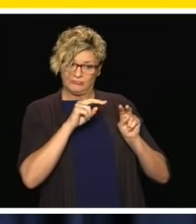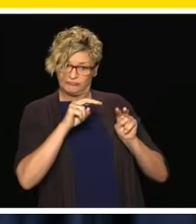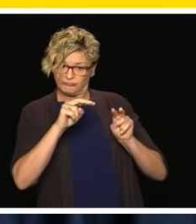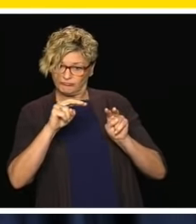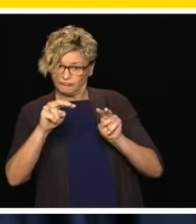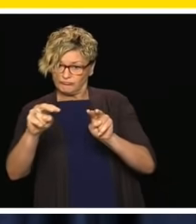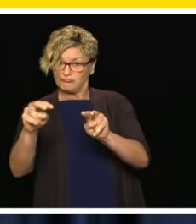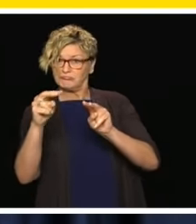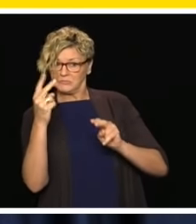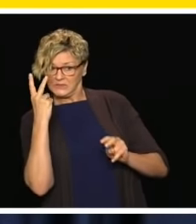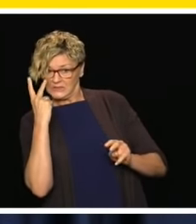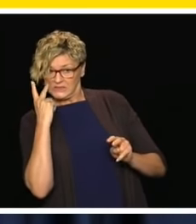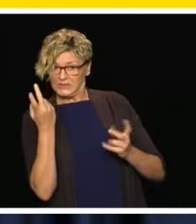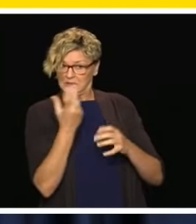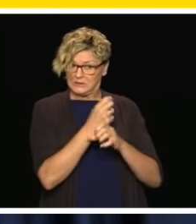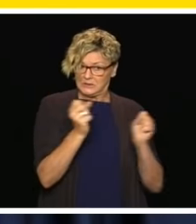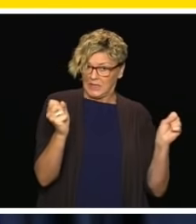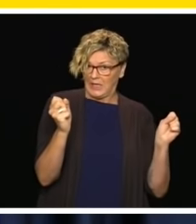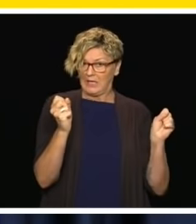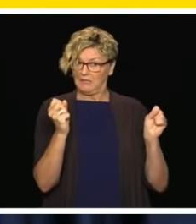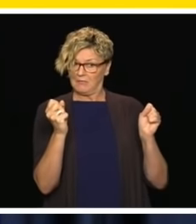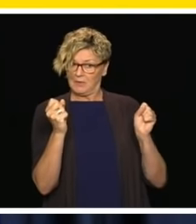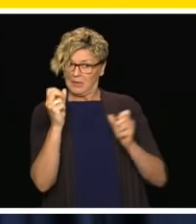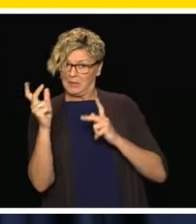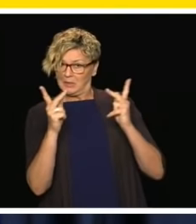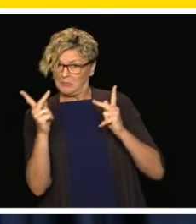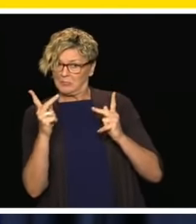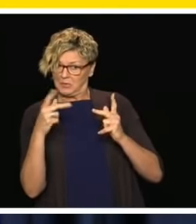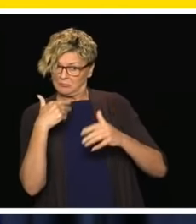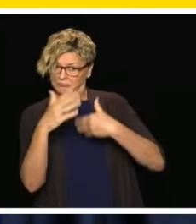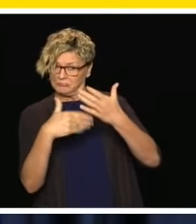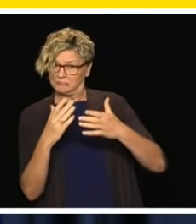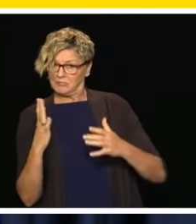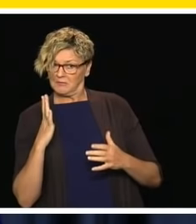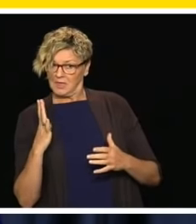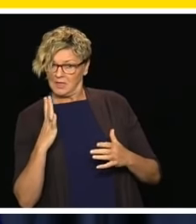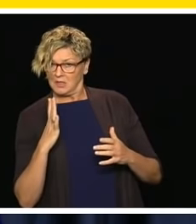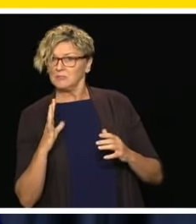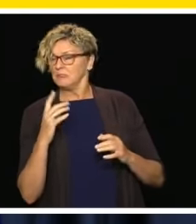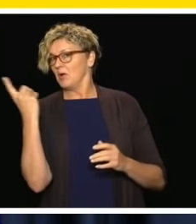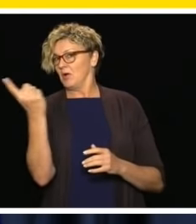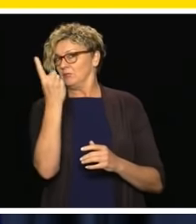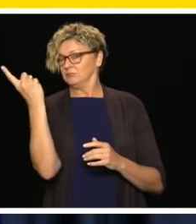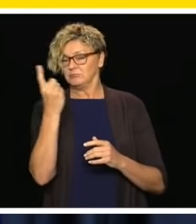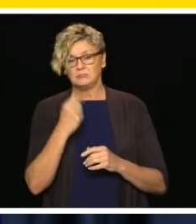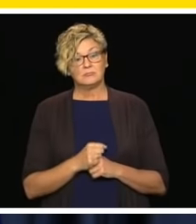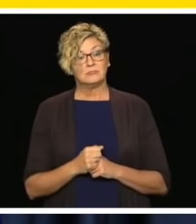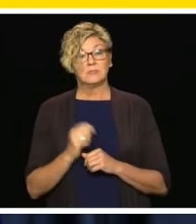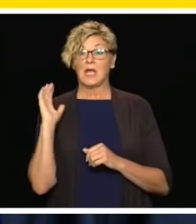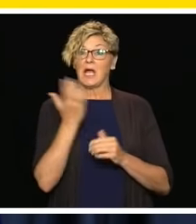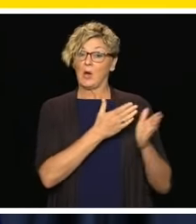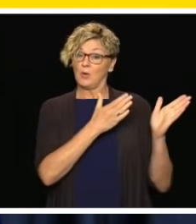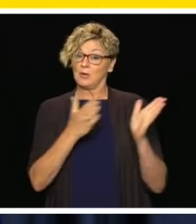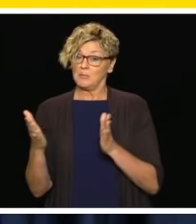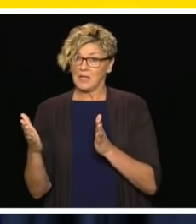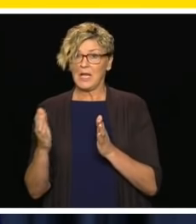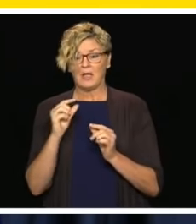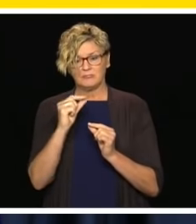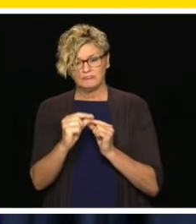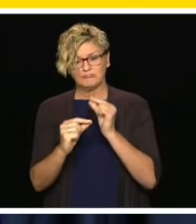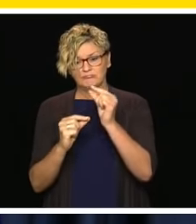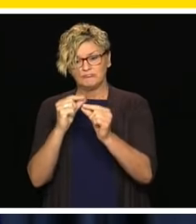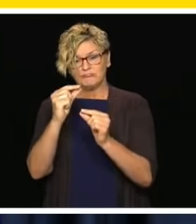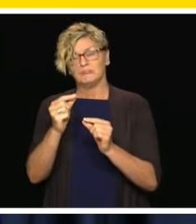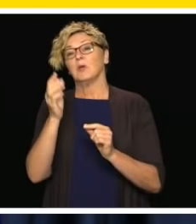are appropriate for the public safety that we all want to ensure is our highest priority. The plan will be gradual and it will be